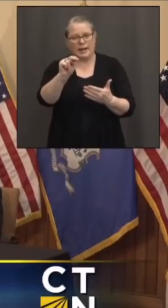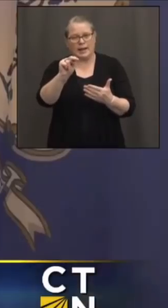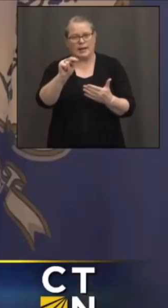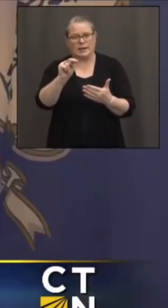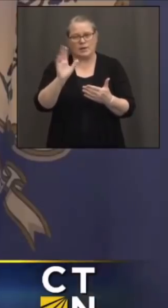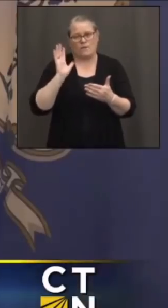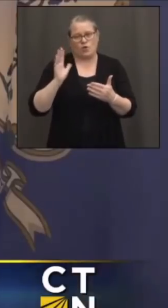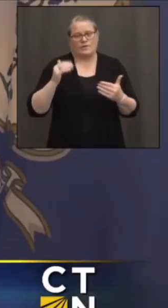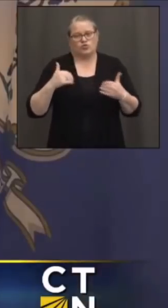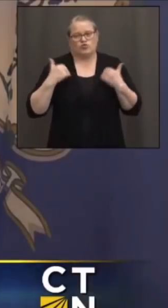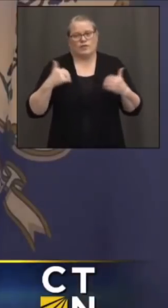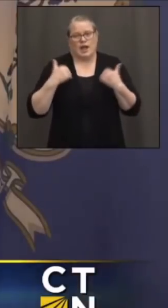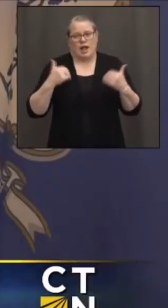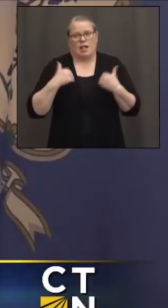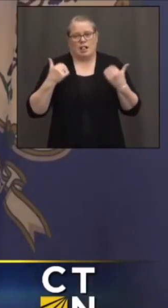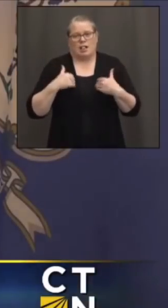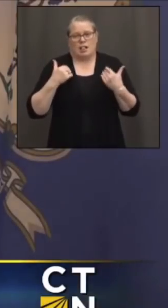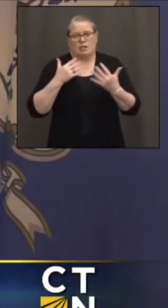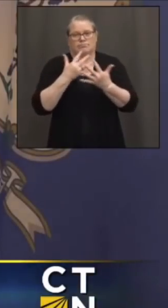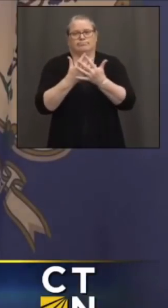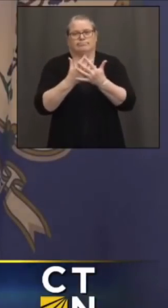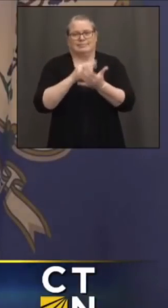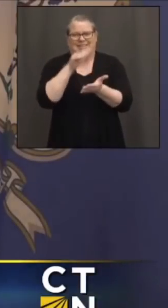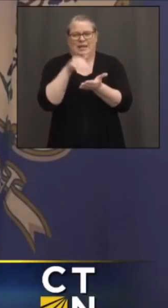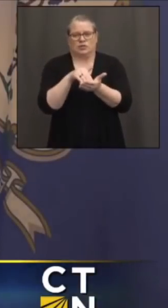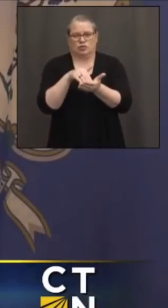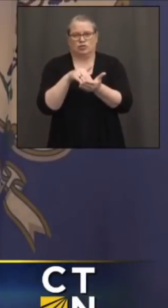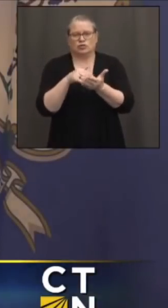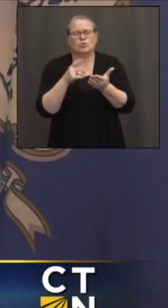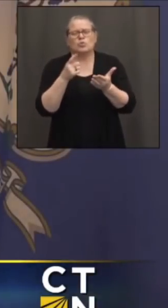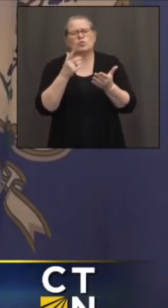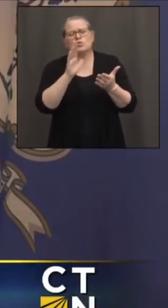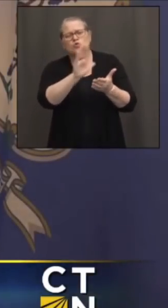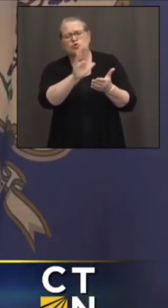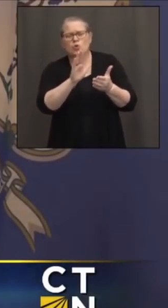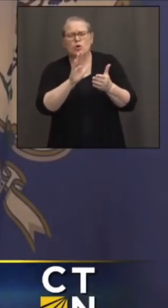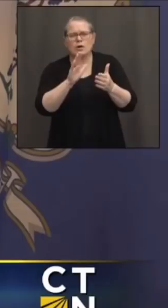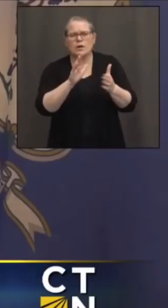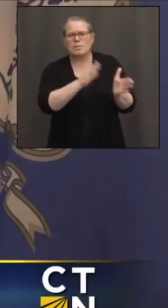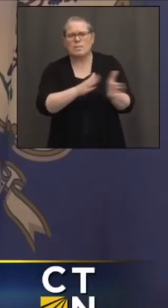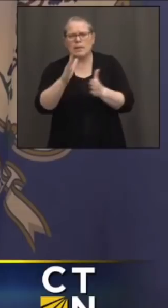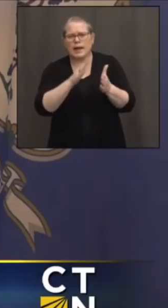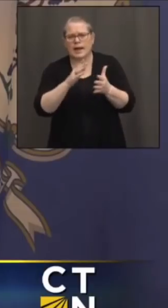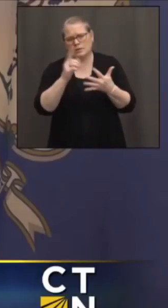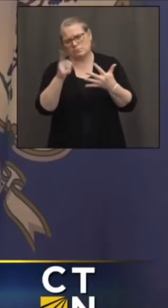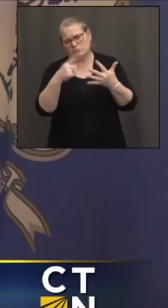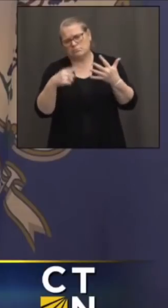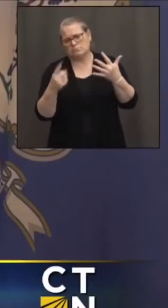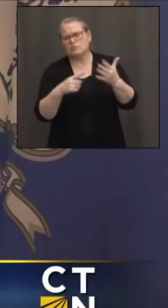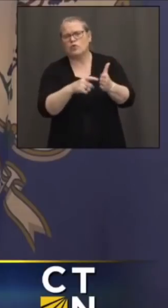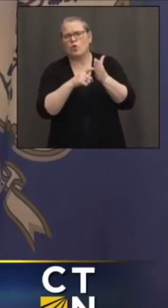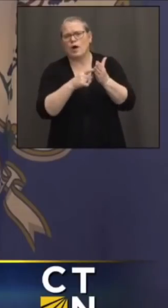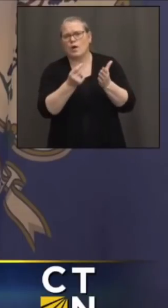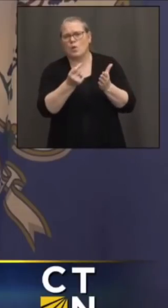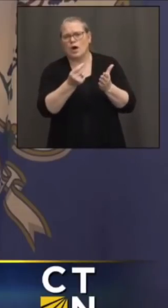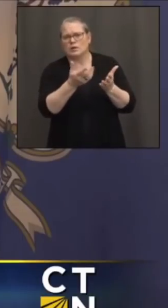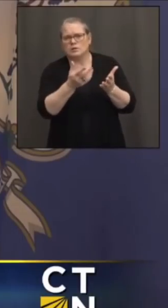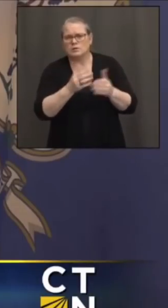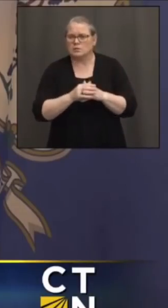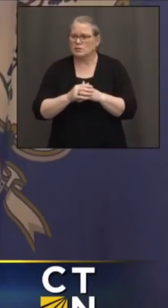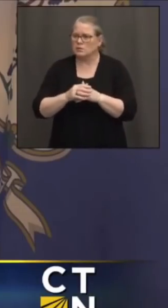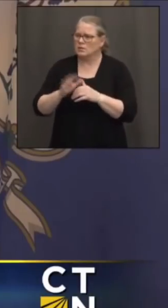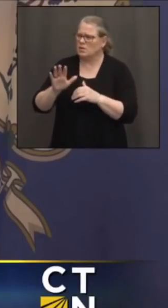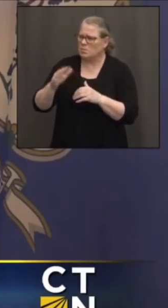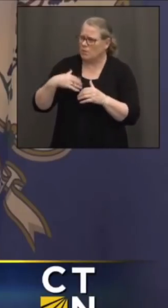The criteria for kids coming up from the border to, for example, our juvenile training facility, is that what you're asking, Suzanne?